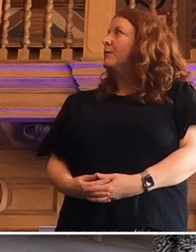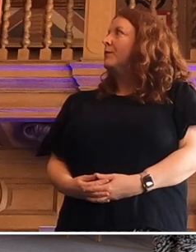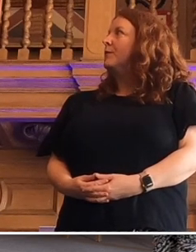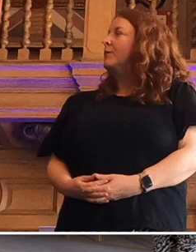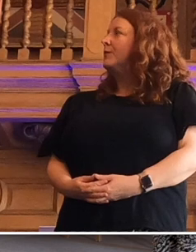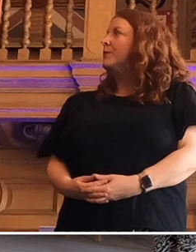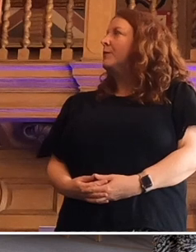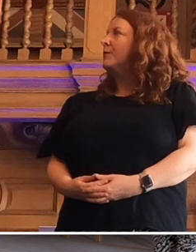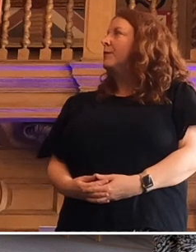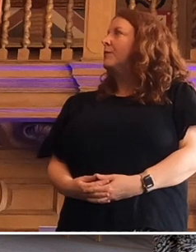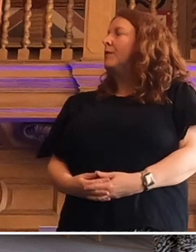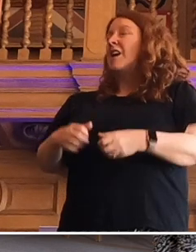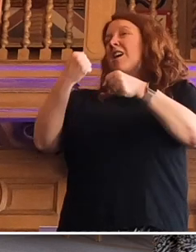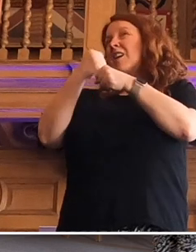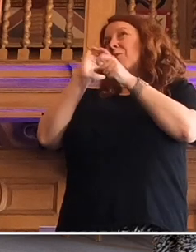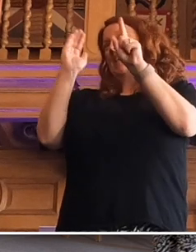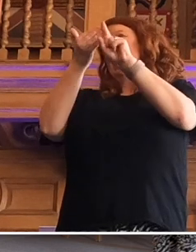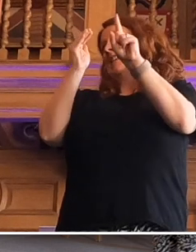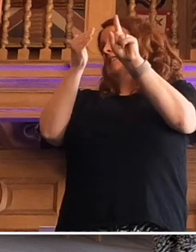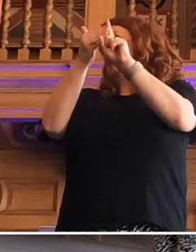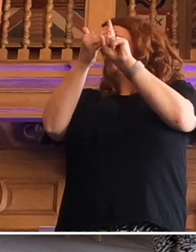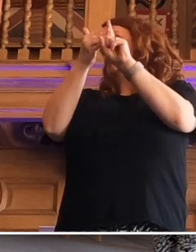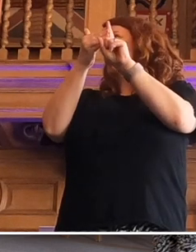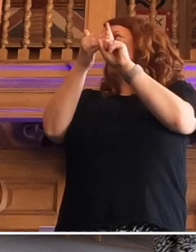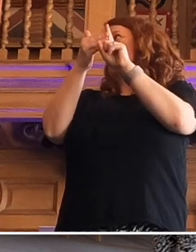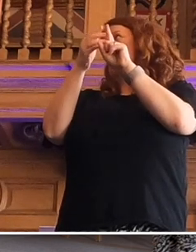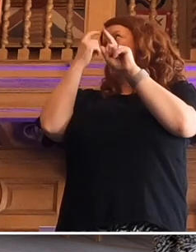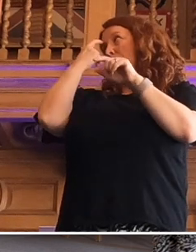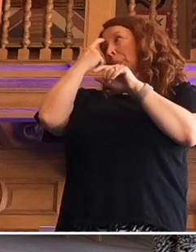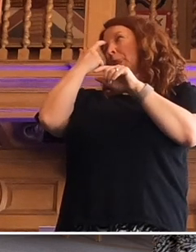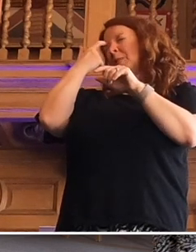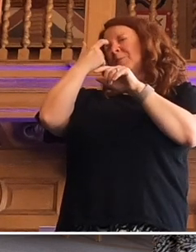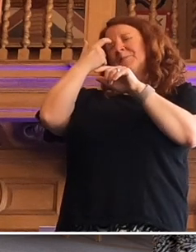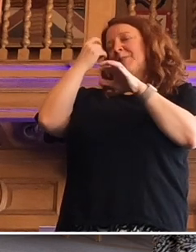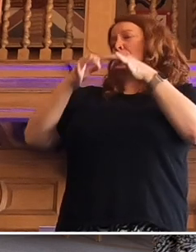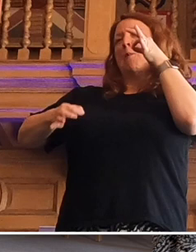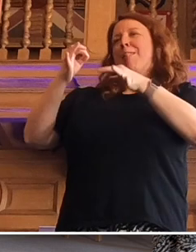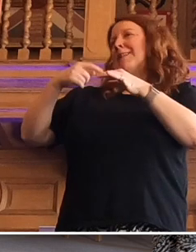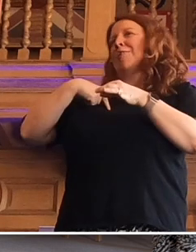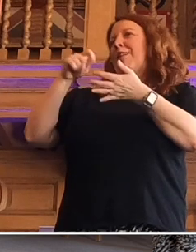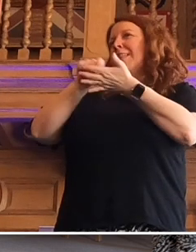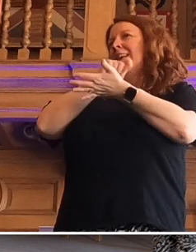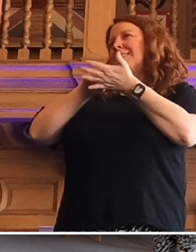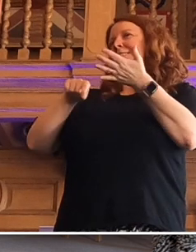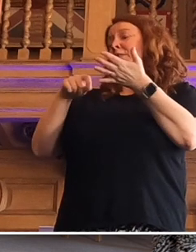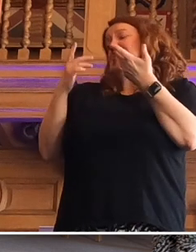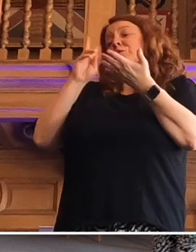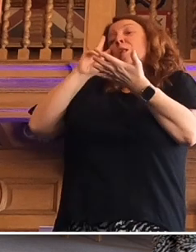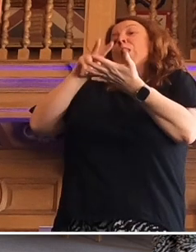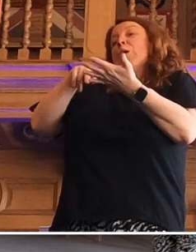The government's ambition elected in 2010, and I'm not party political, I just look at the evidence,